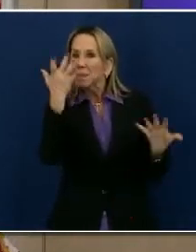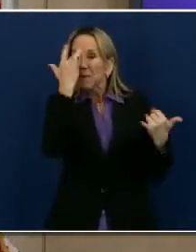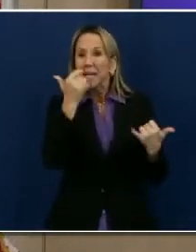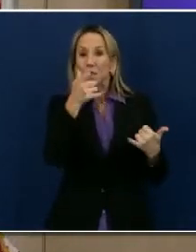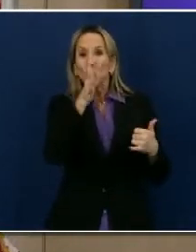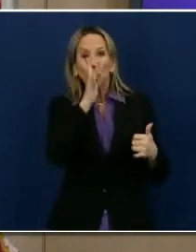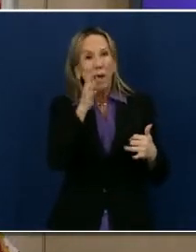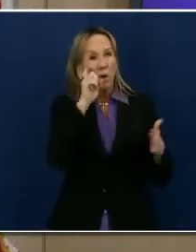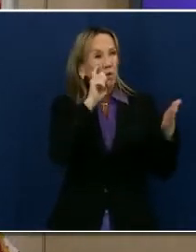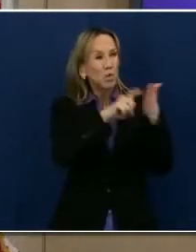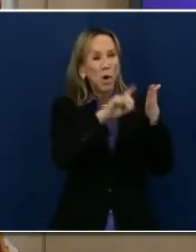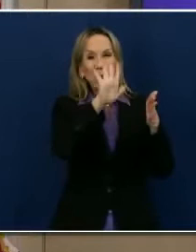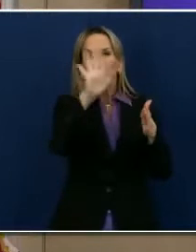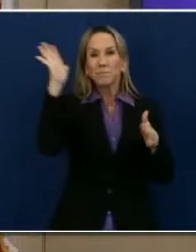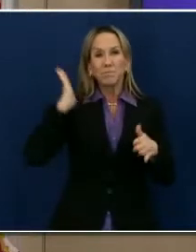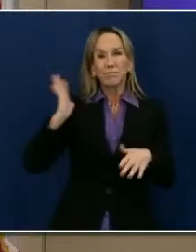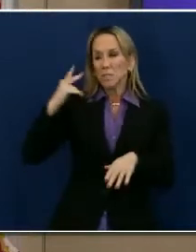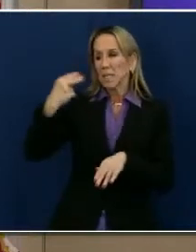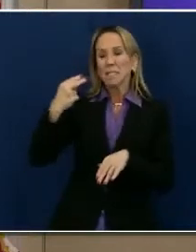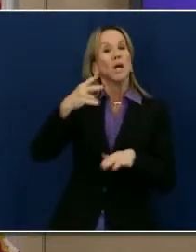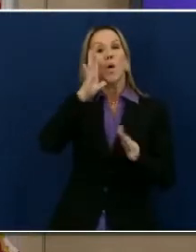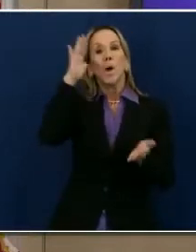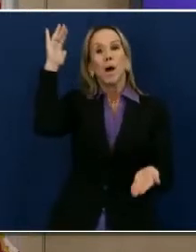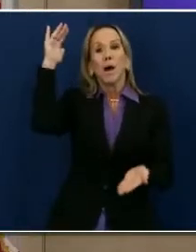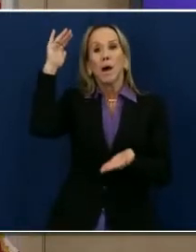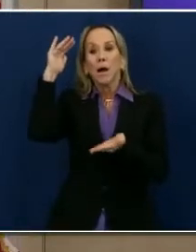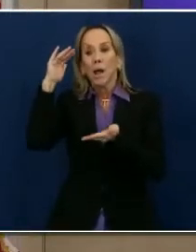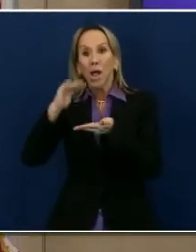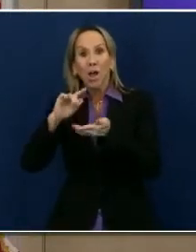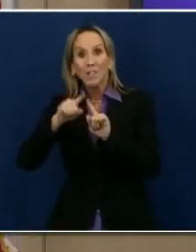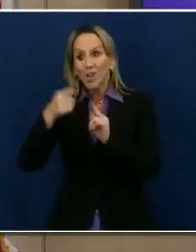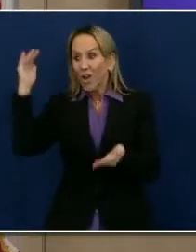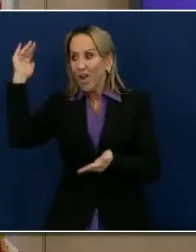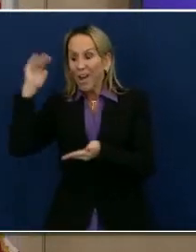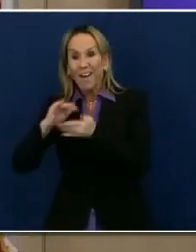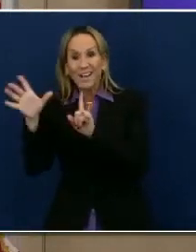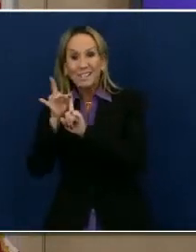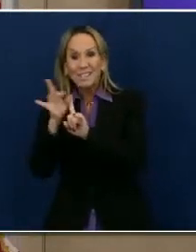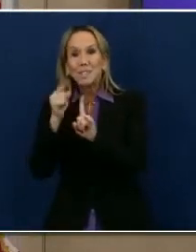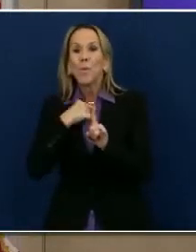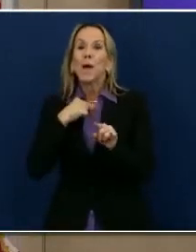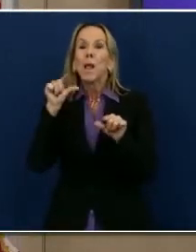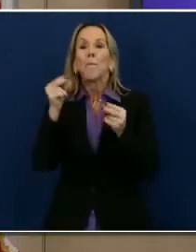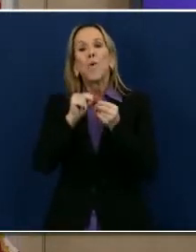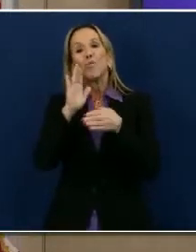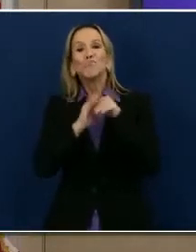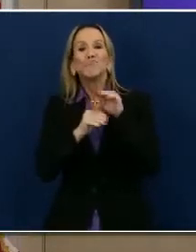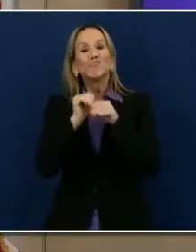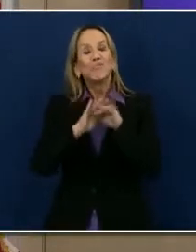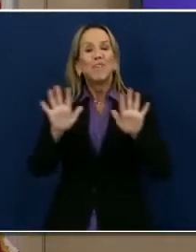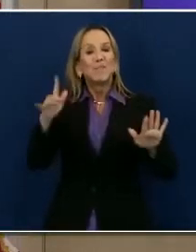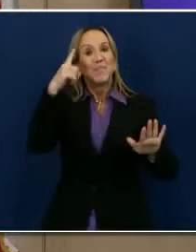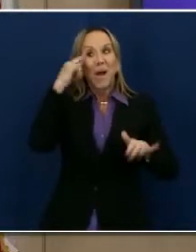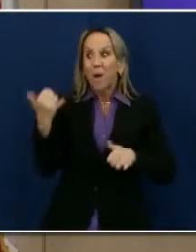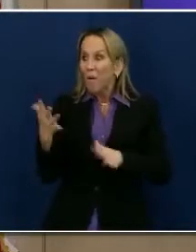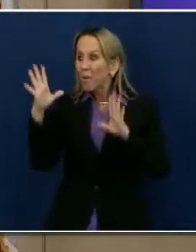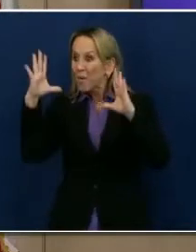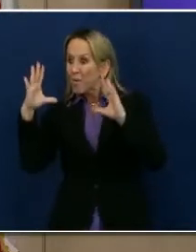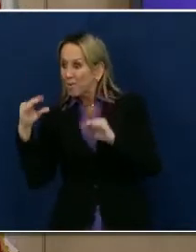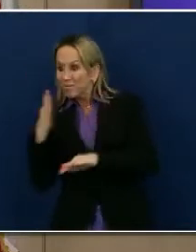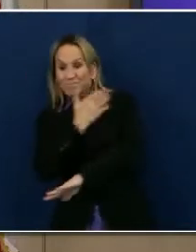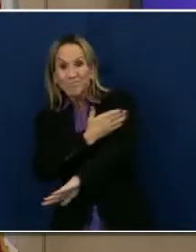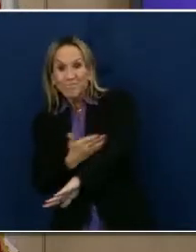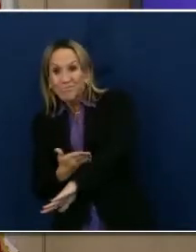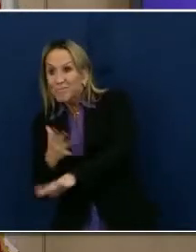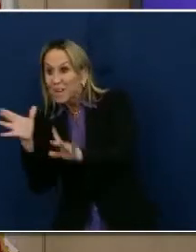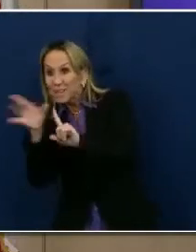decline, that we collectively lose our focus a little bit because we see those setbacks or we see that progress, and it can lull us into